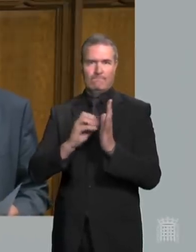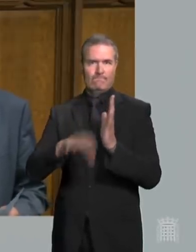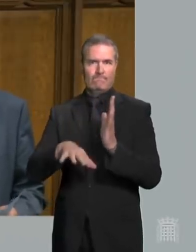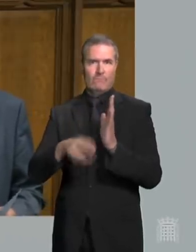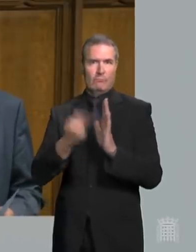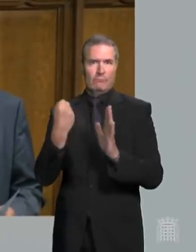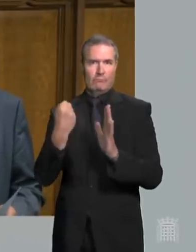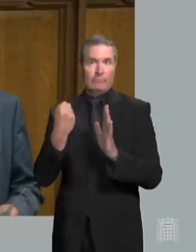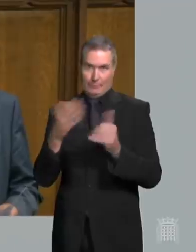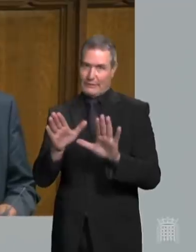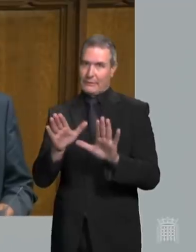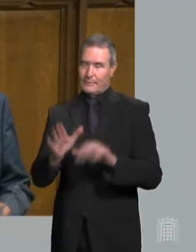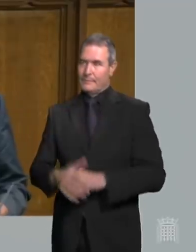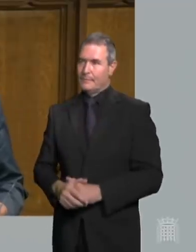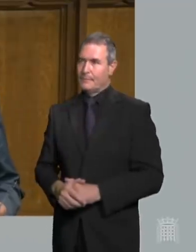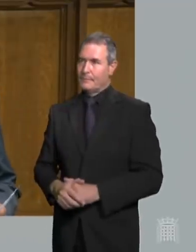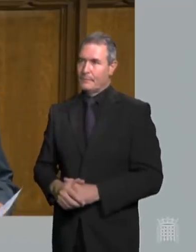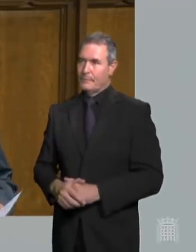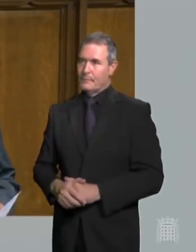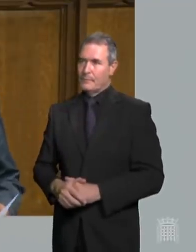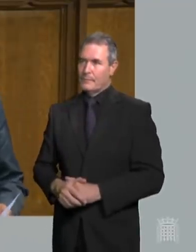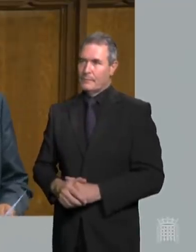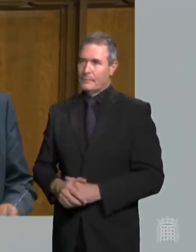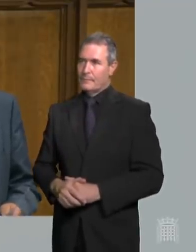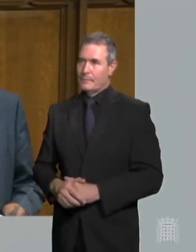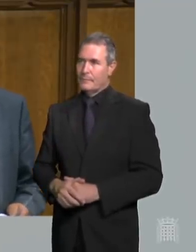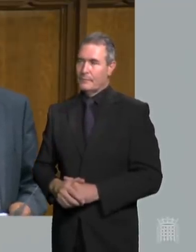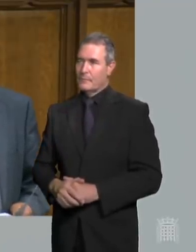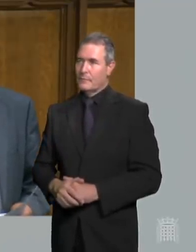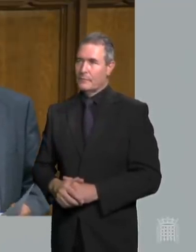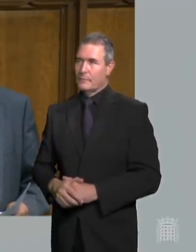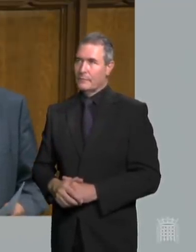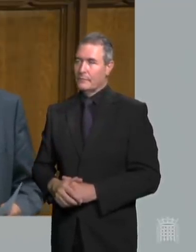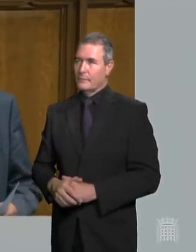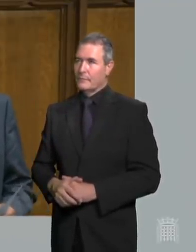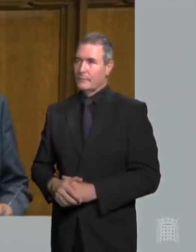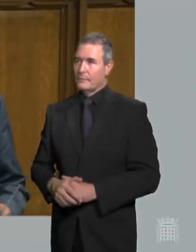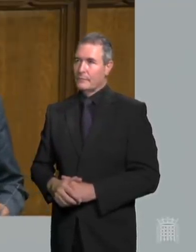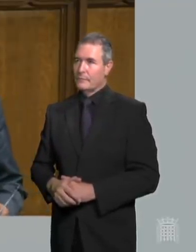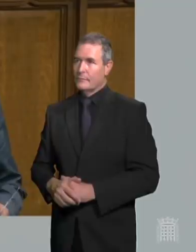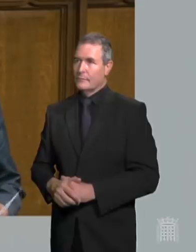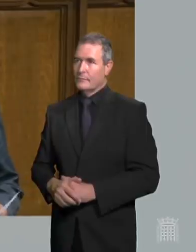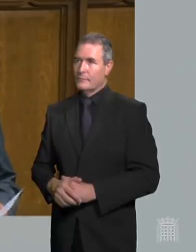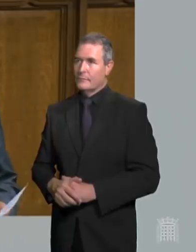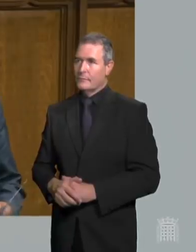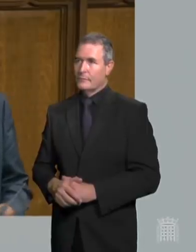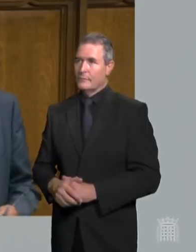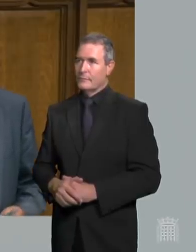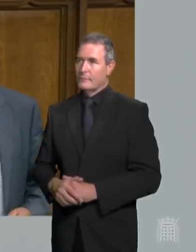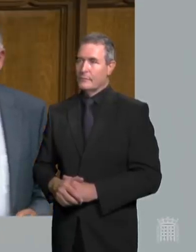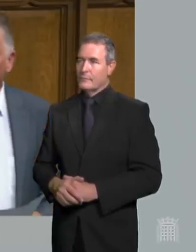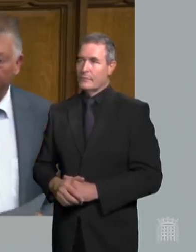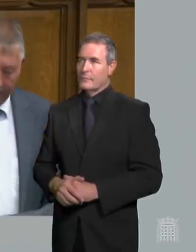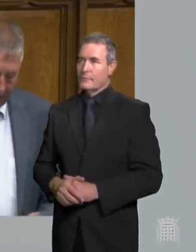overridden by the passing of the Withdrawal Act here in the House of Commons now here's the point